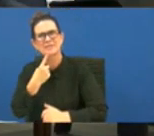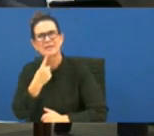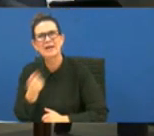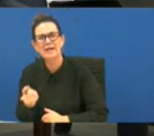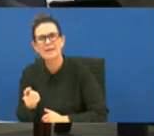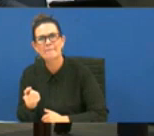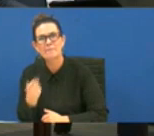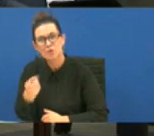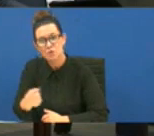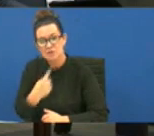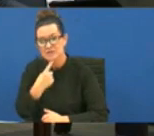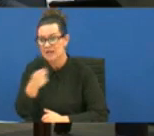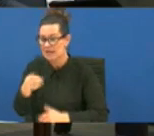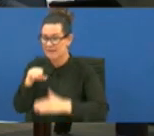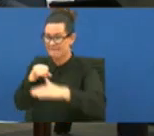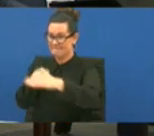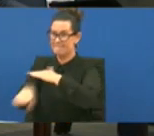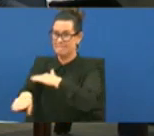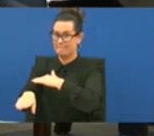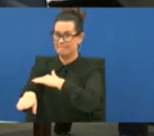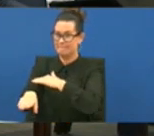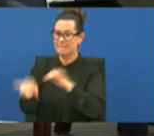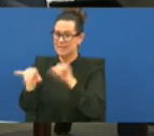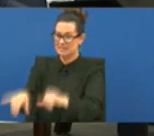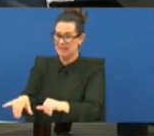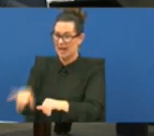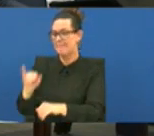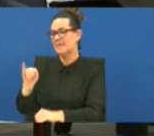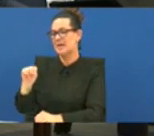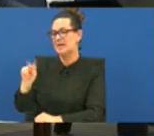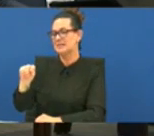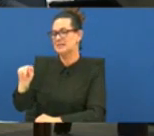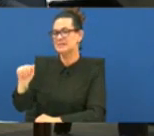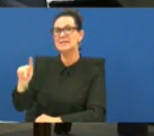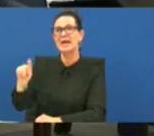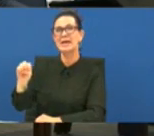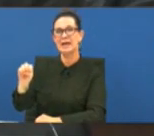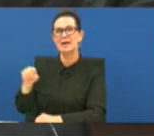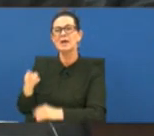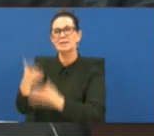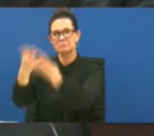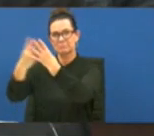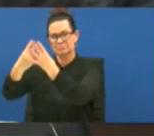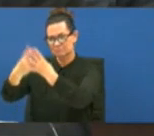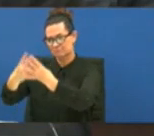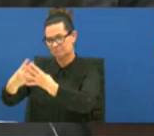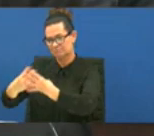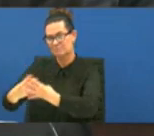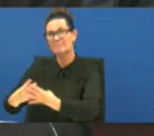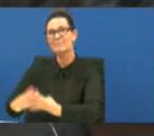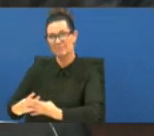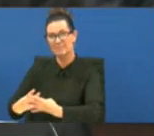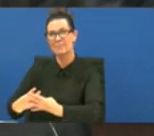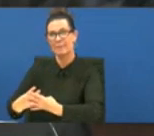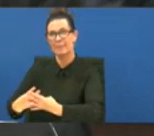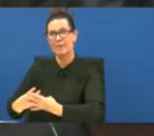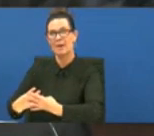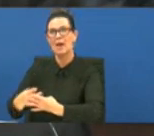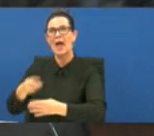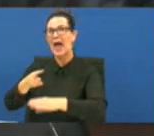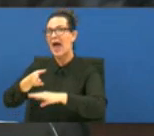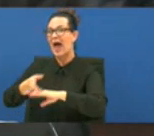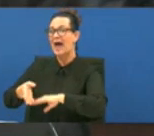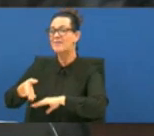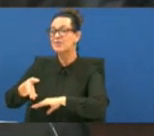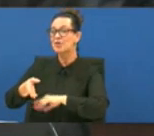that the same door and the same intake will be there and the same amount of people can come through that front door but where they go